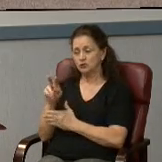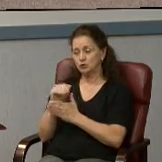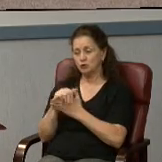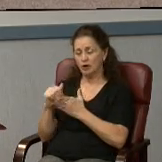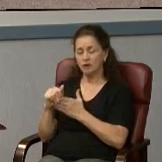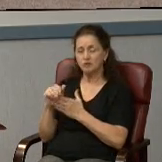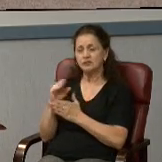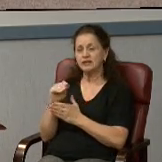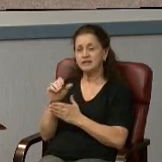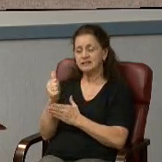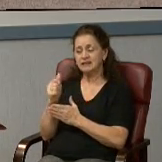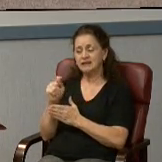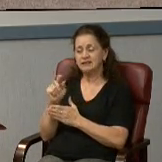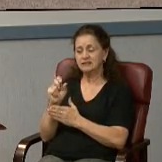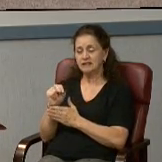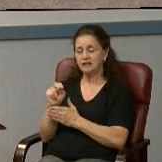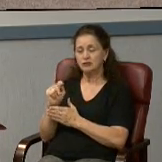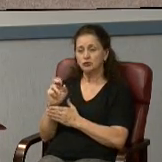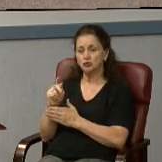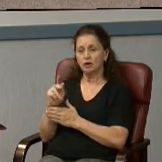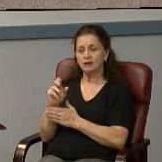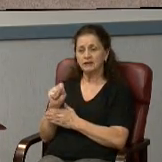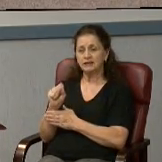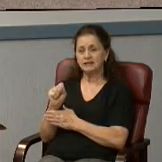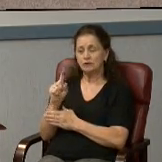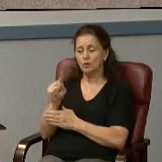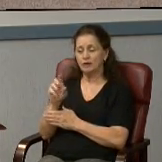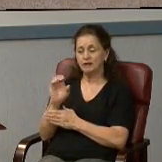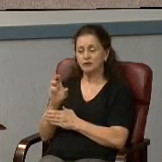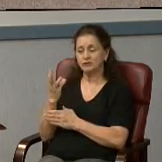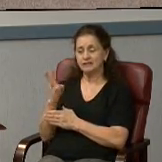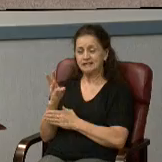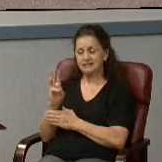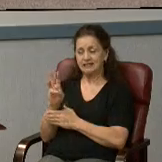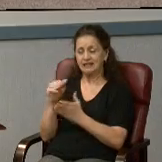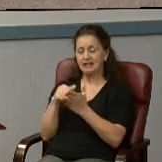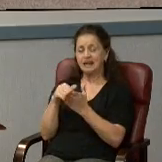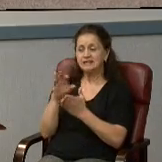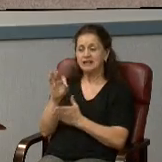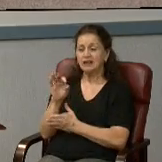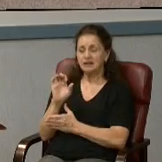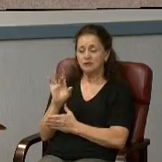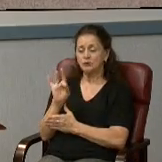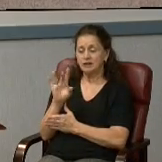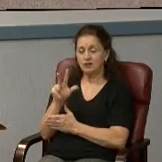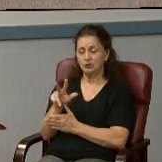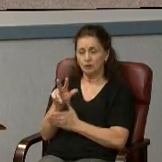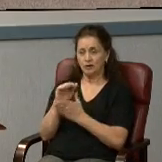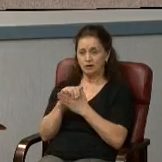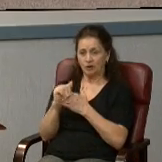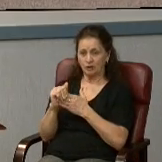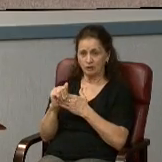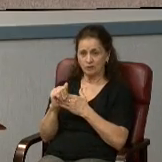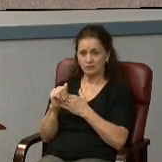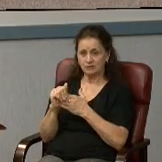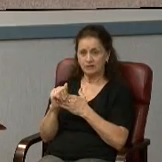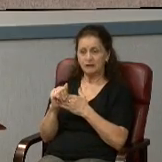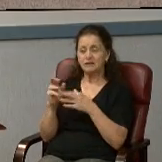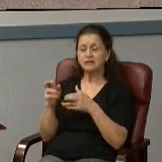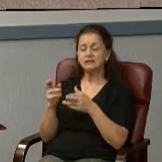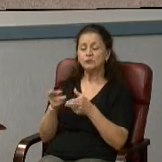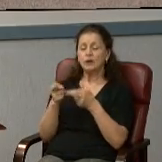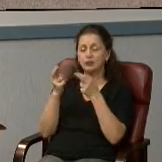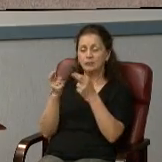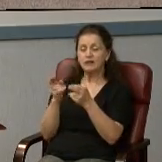And the 10-ton dump truck is $116,983. It is therefore recommended